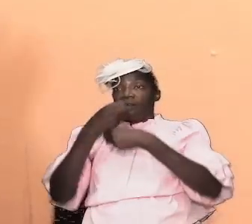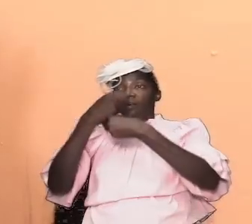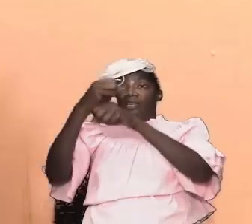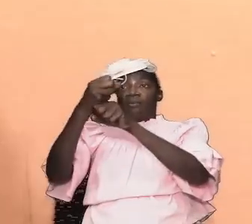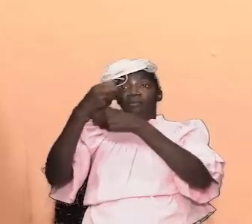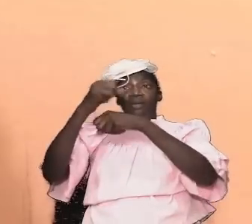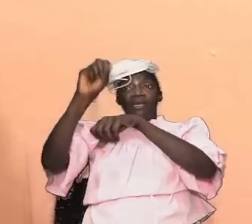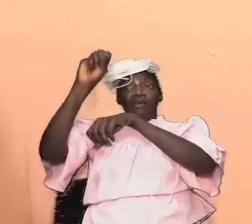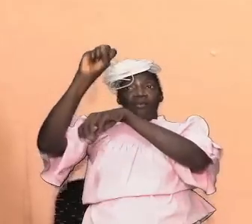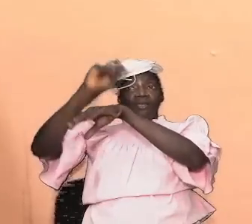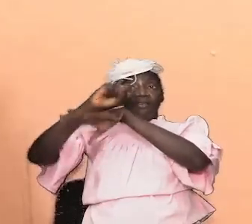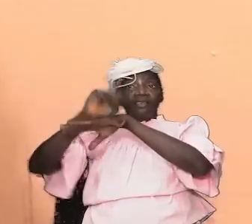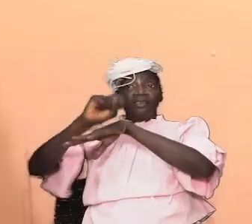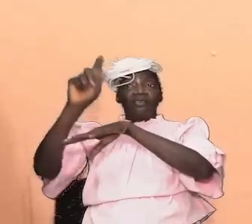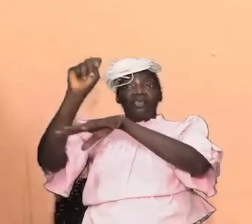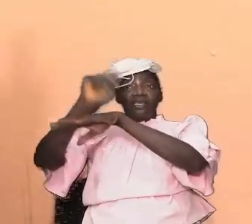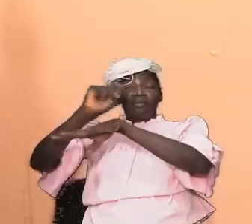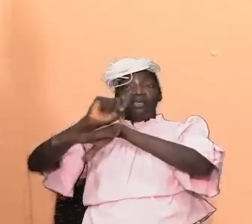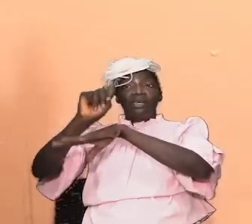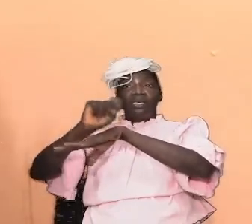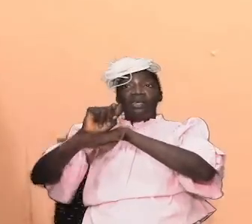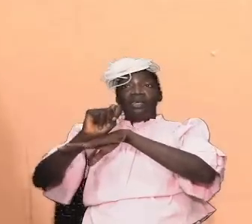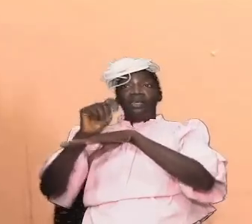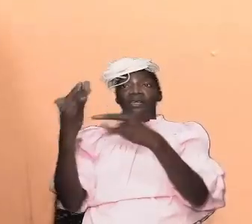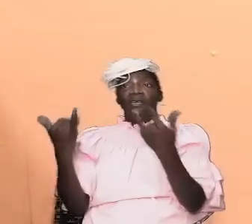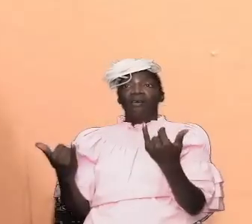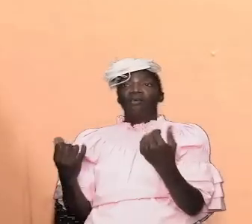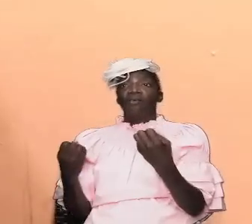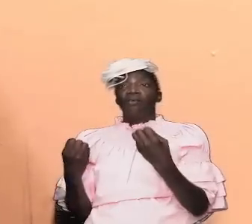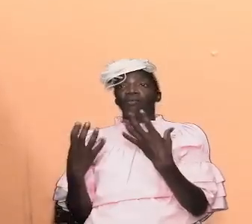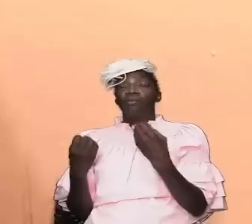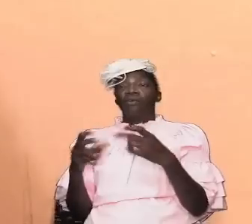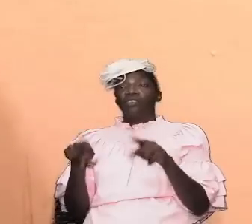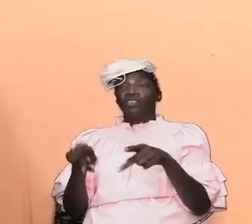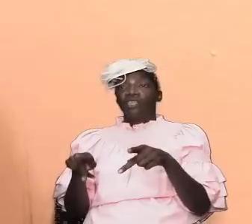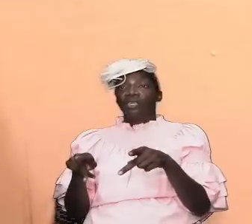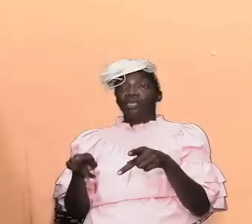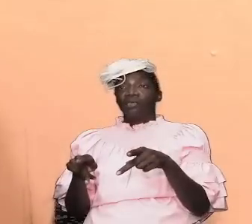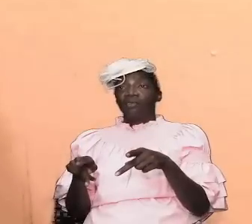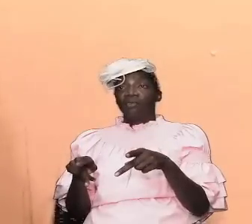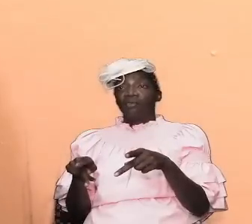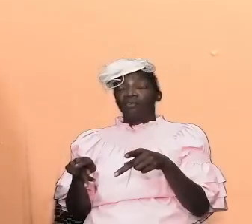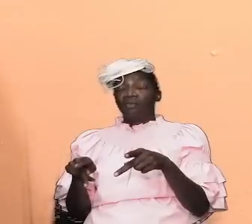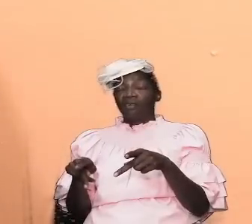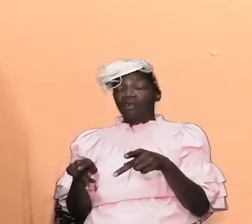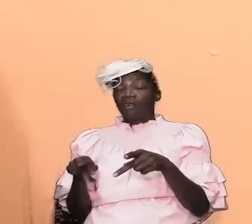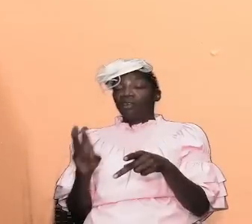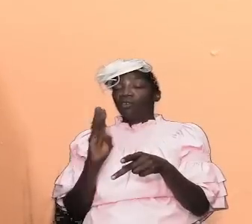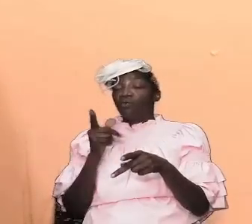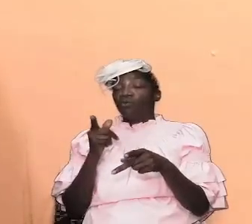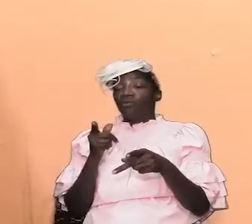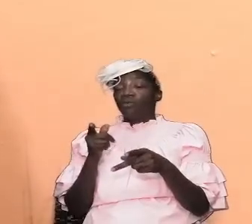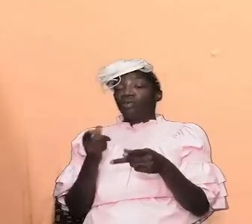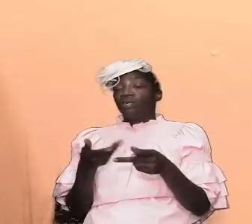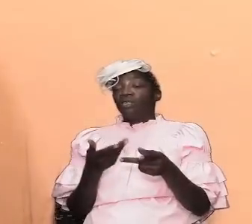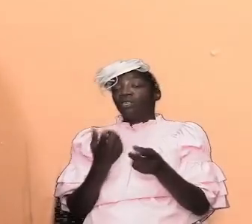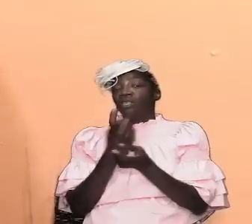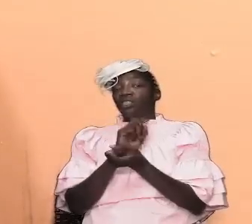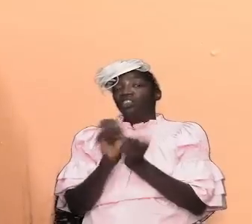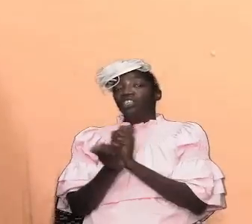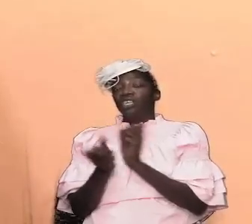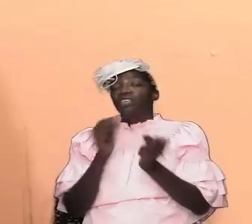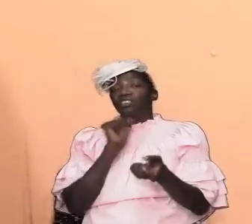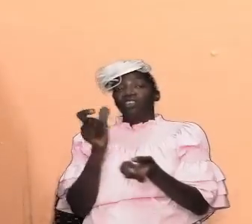the tabernacle and how a whole lot of things that we believe would have changed today have